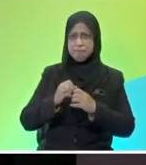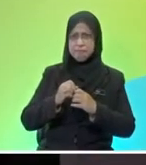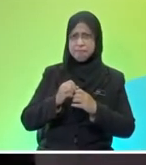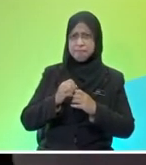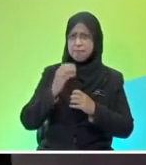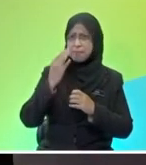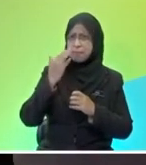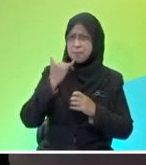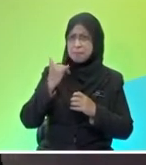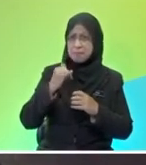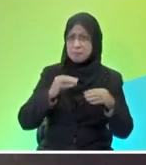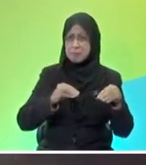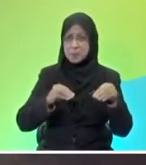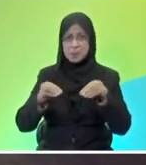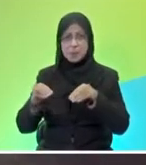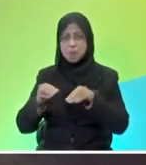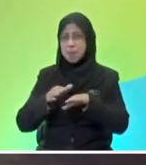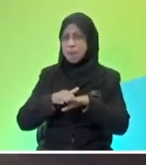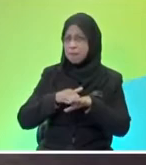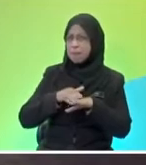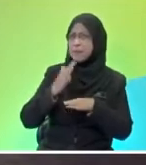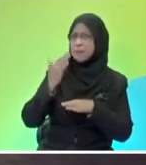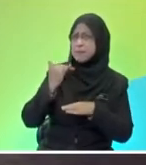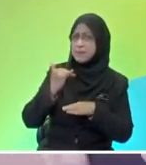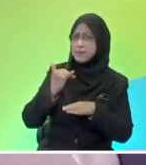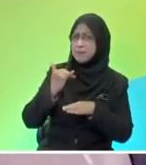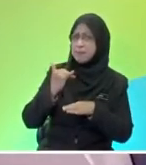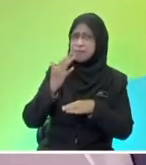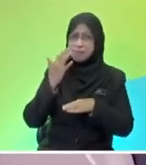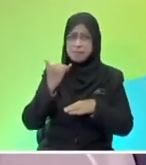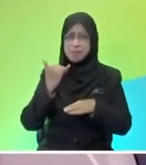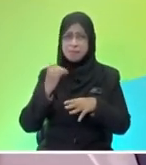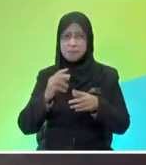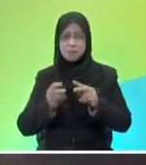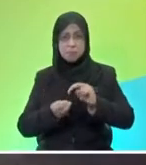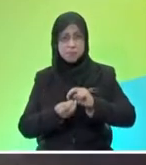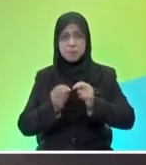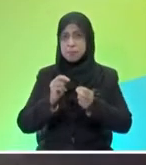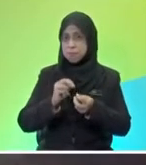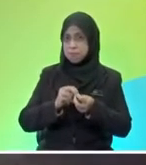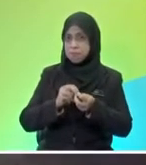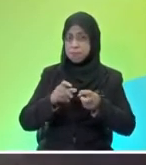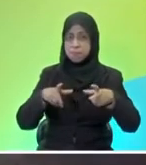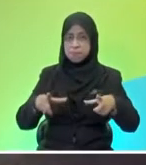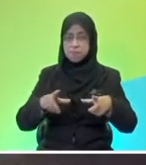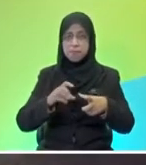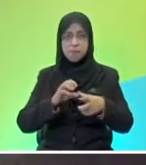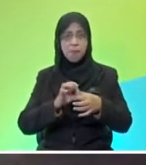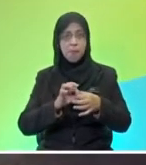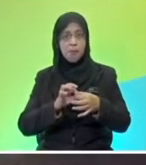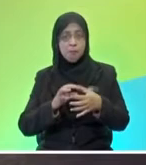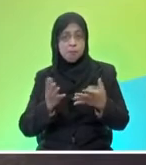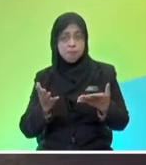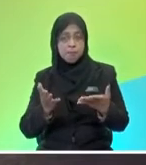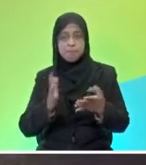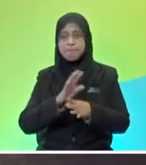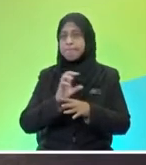Why didn't it move much? Mr. Q, is there something wrong with the board or the chip maybe? No,